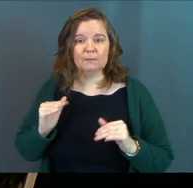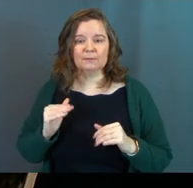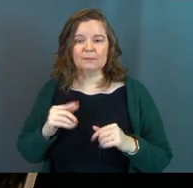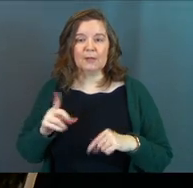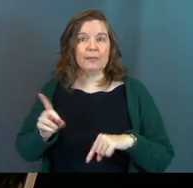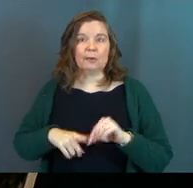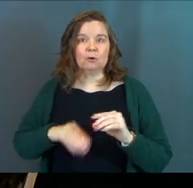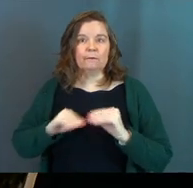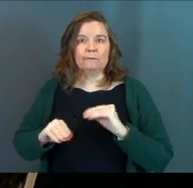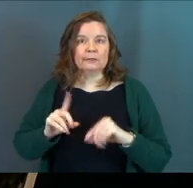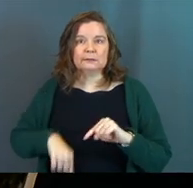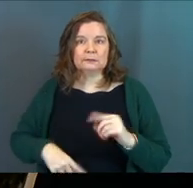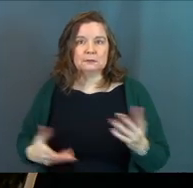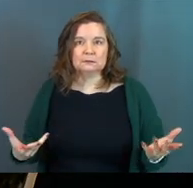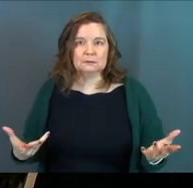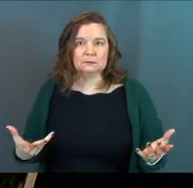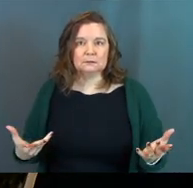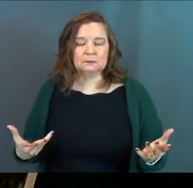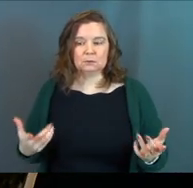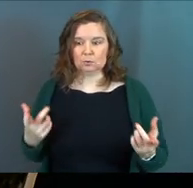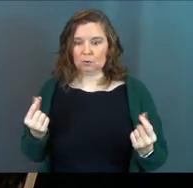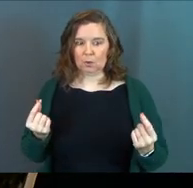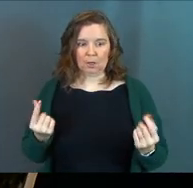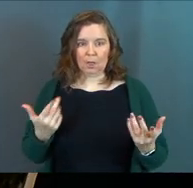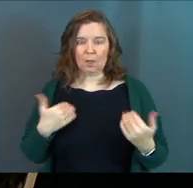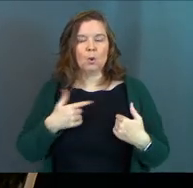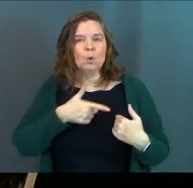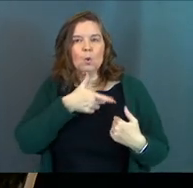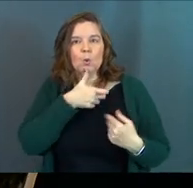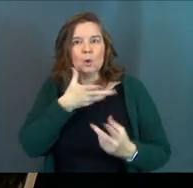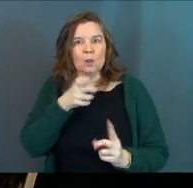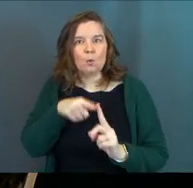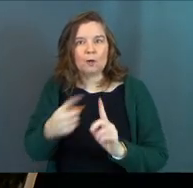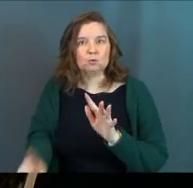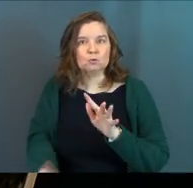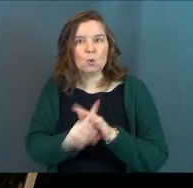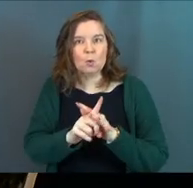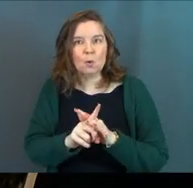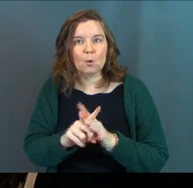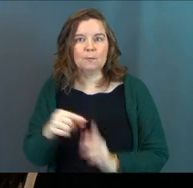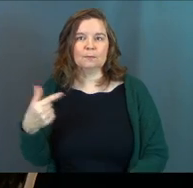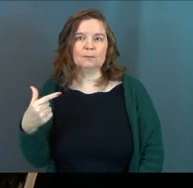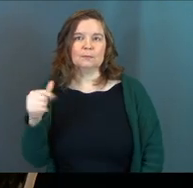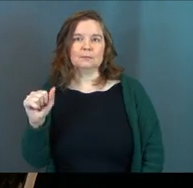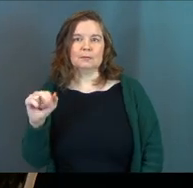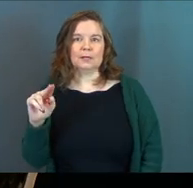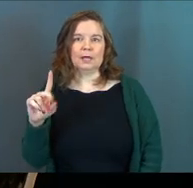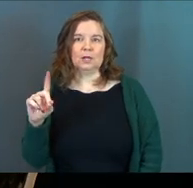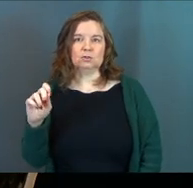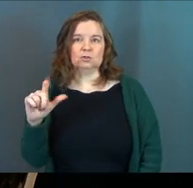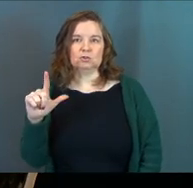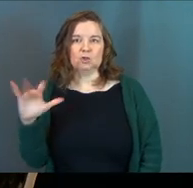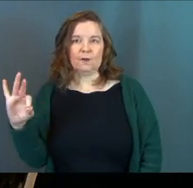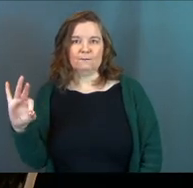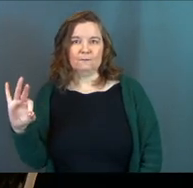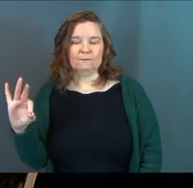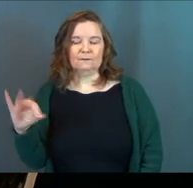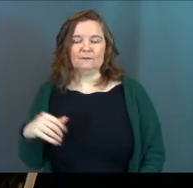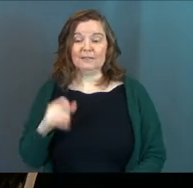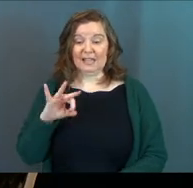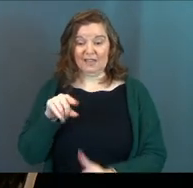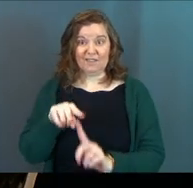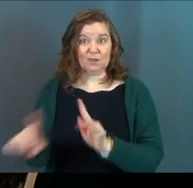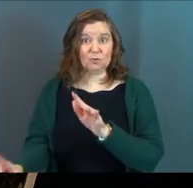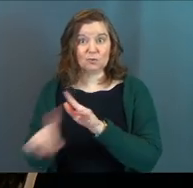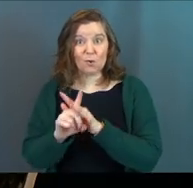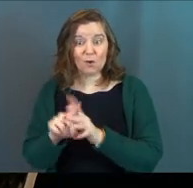they couldn't fix it. What did they want to have? Who did they want to show up? Gandalf. If Gandalf would